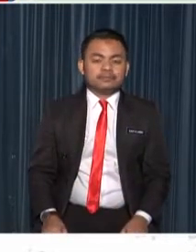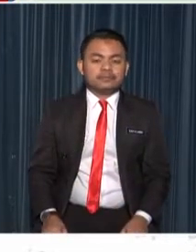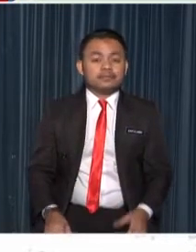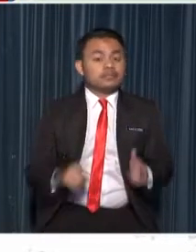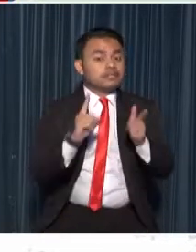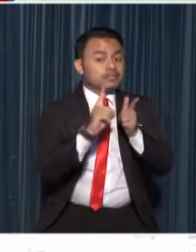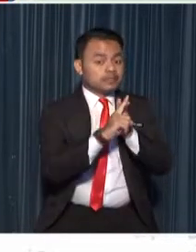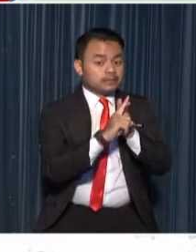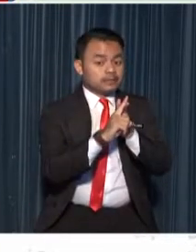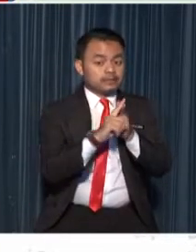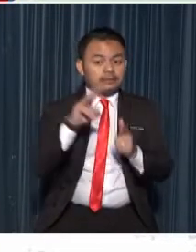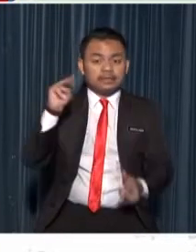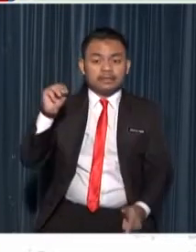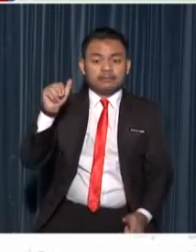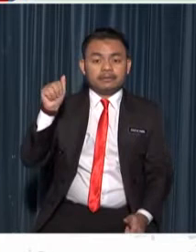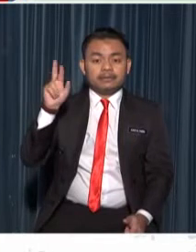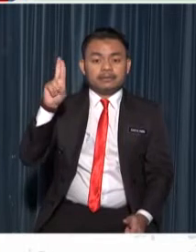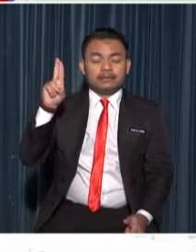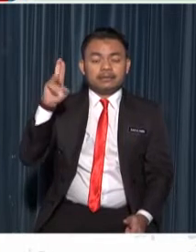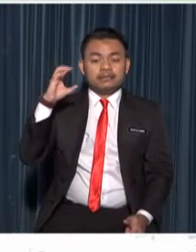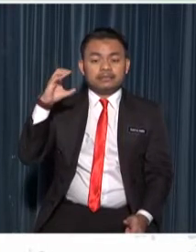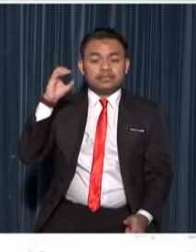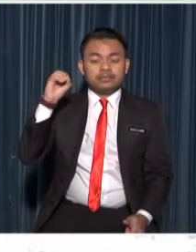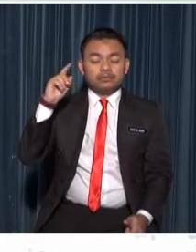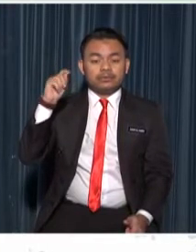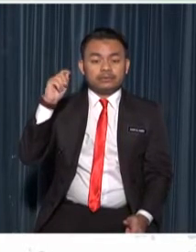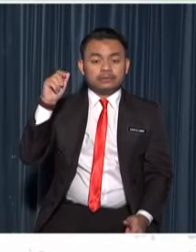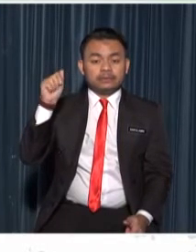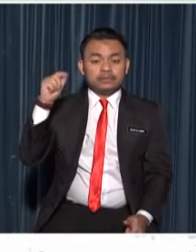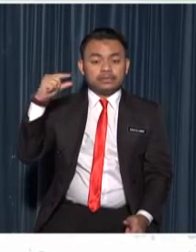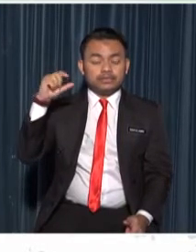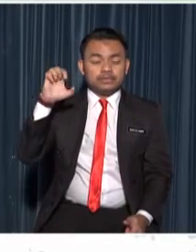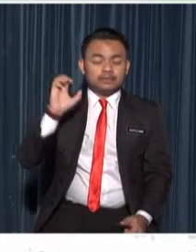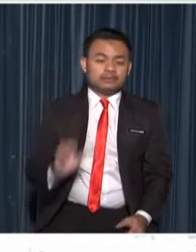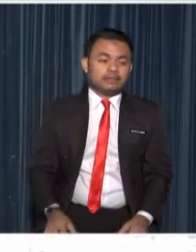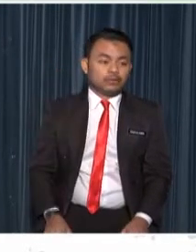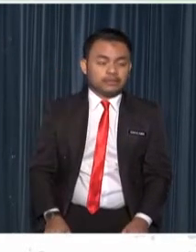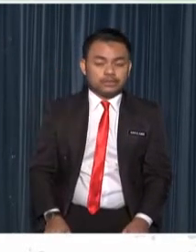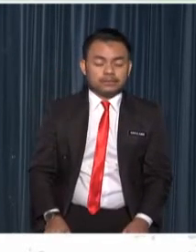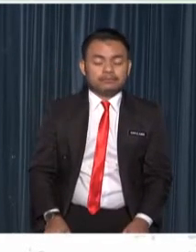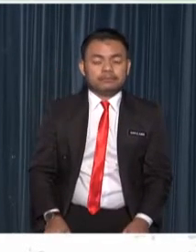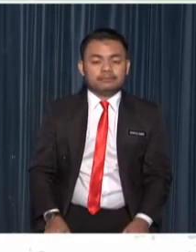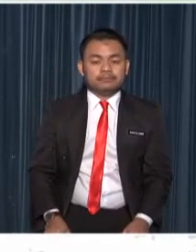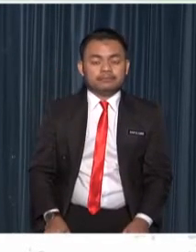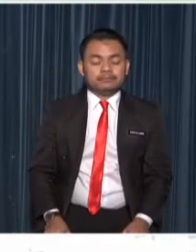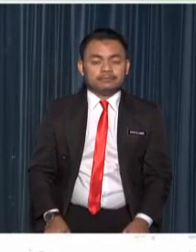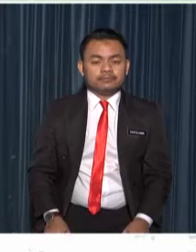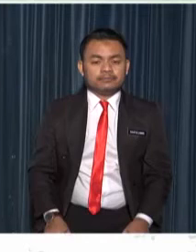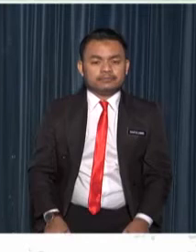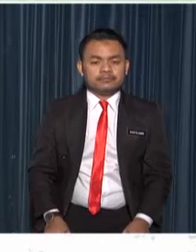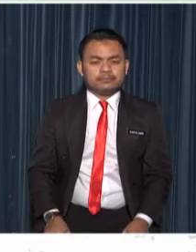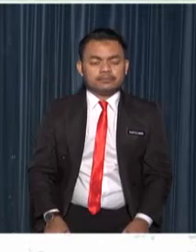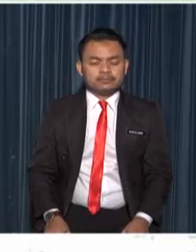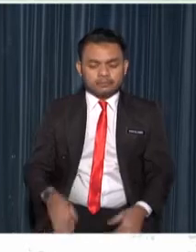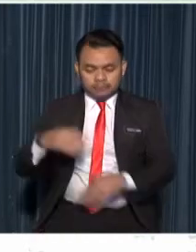method is macotage macotage is a process to increase the